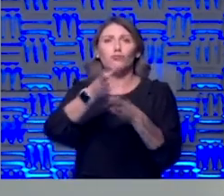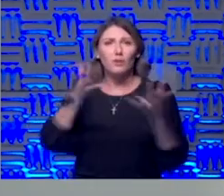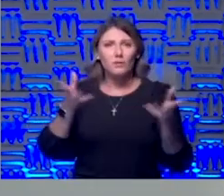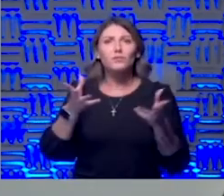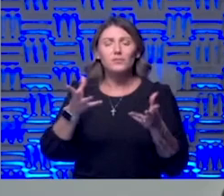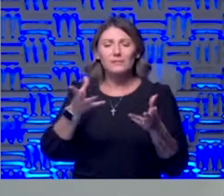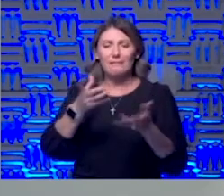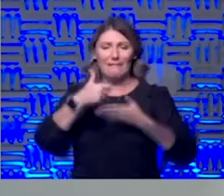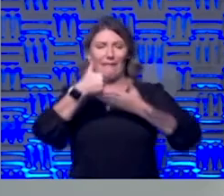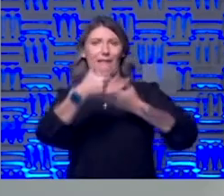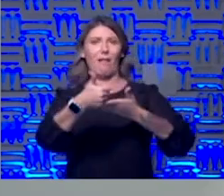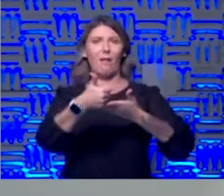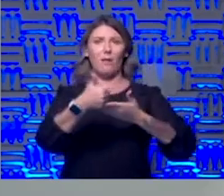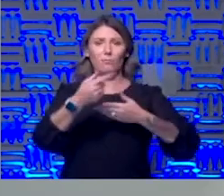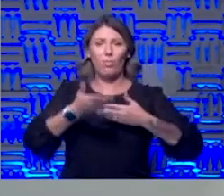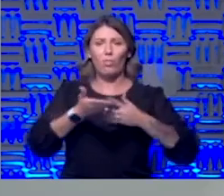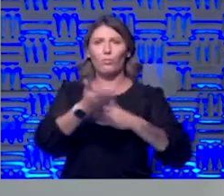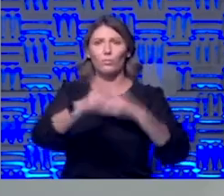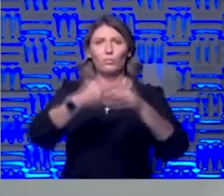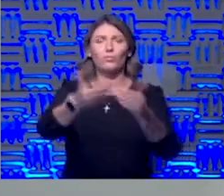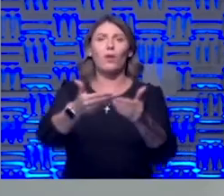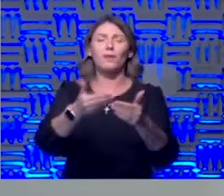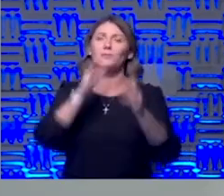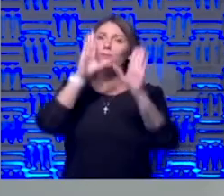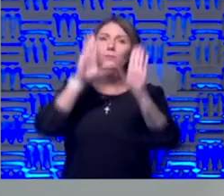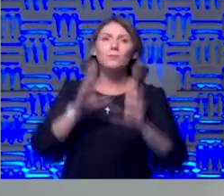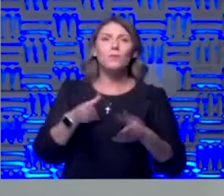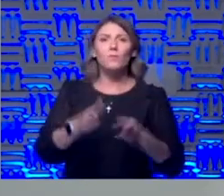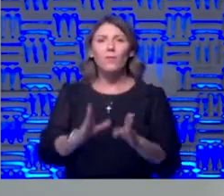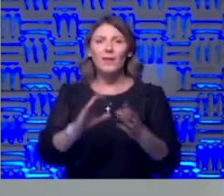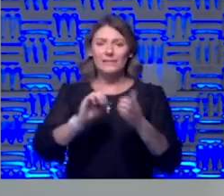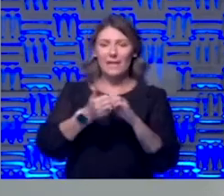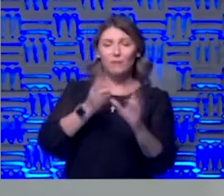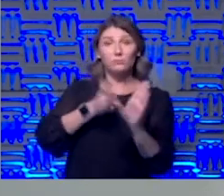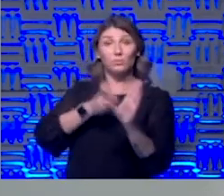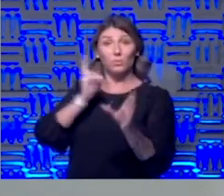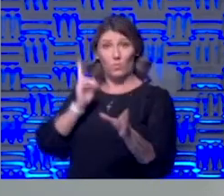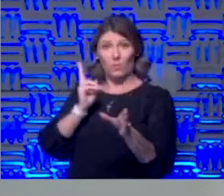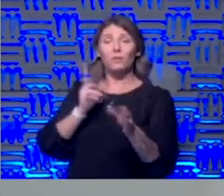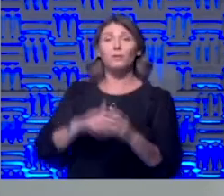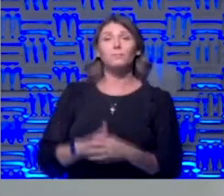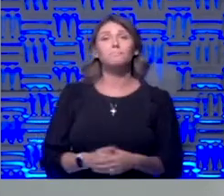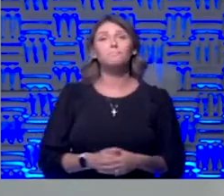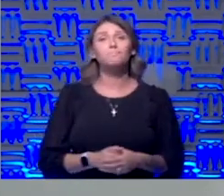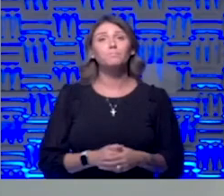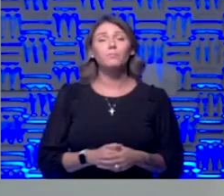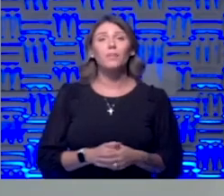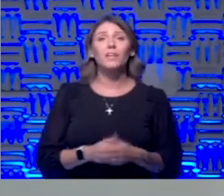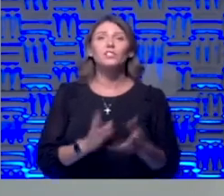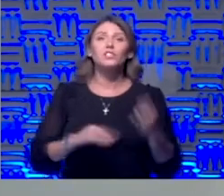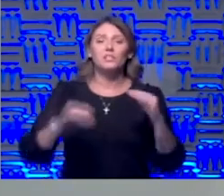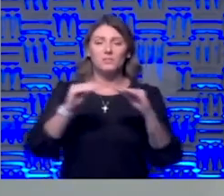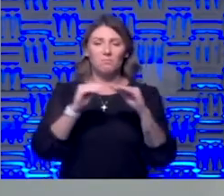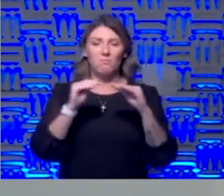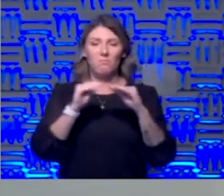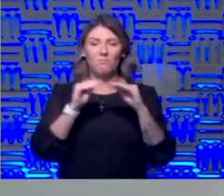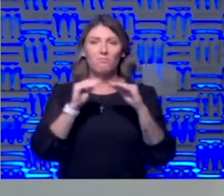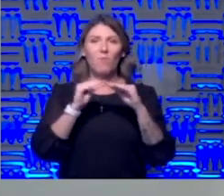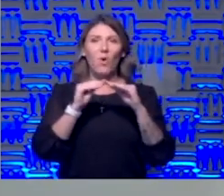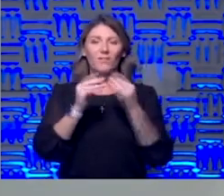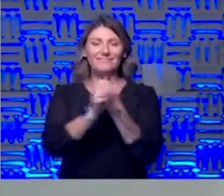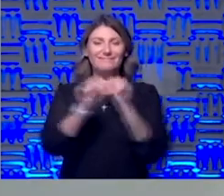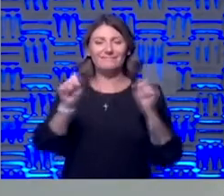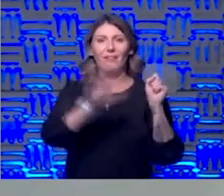this process there are fantastic ways to work through quitting it's just opening a space for conversation